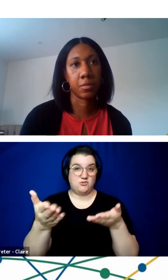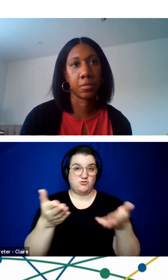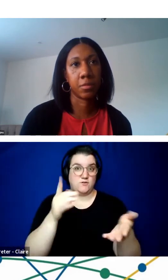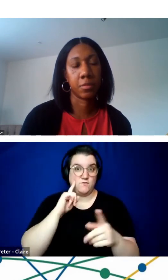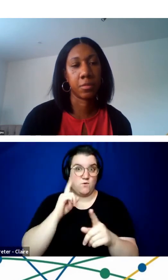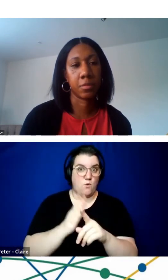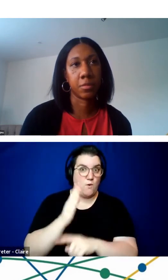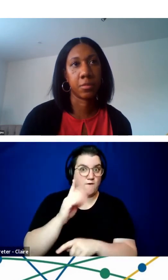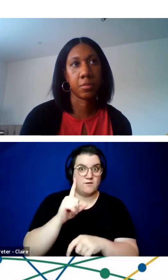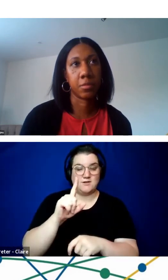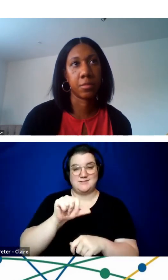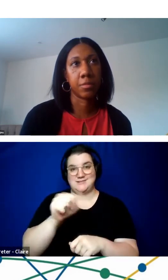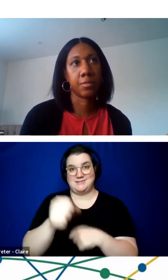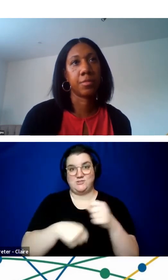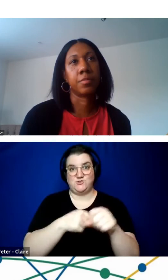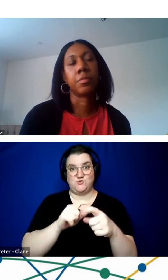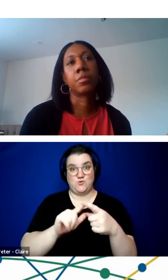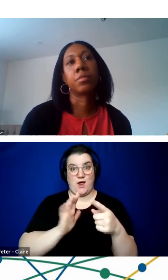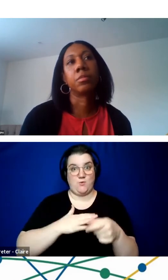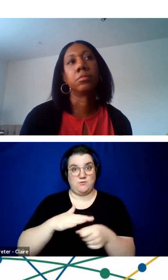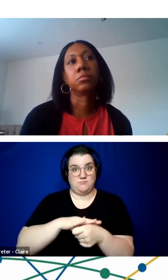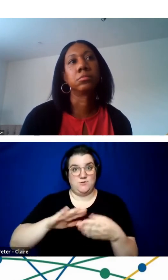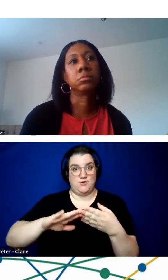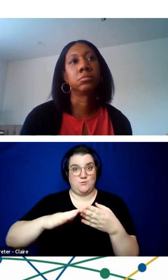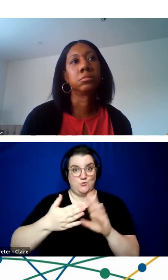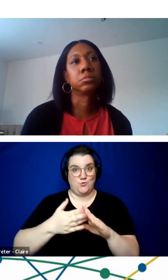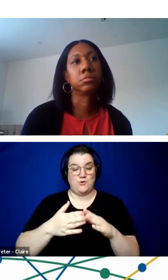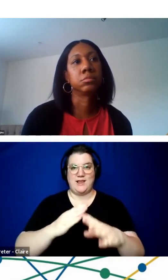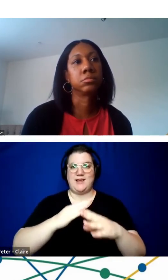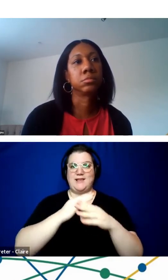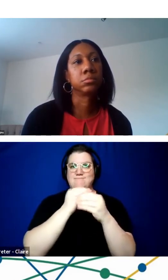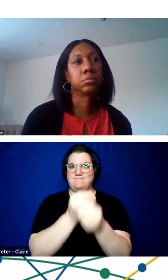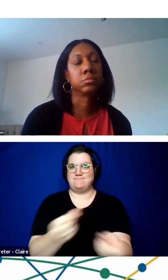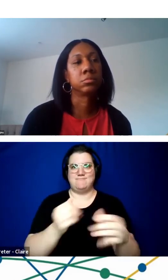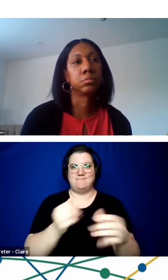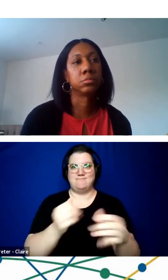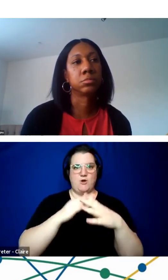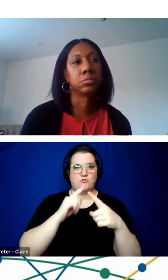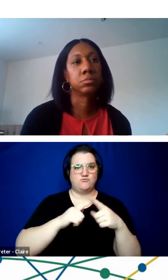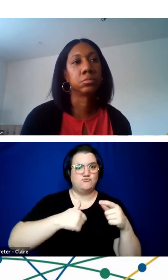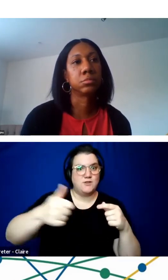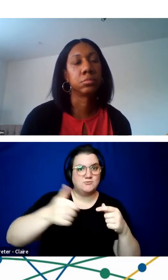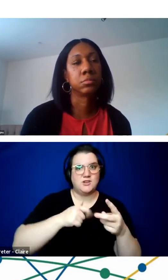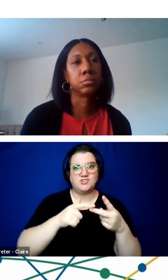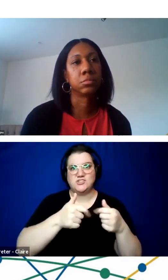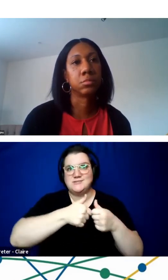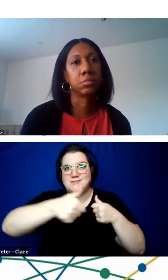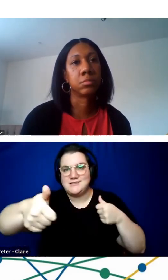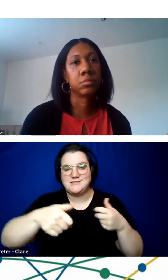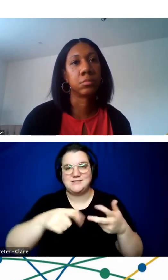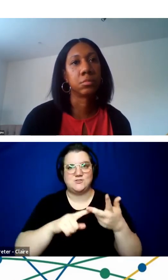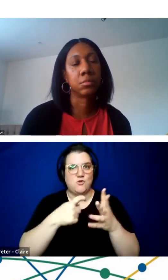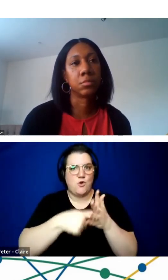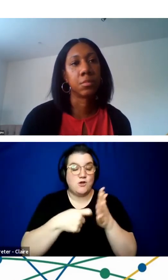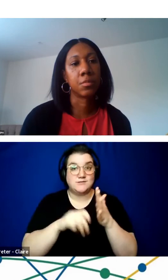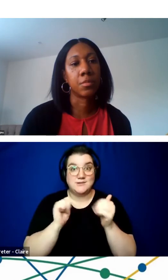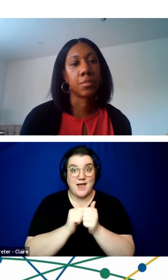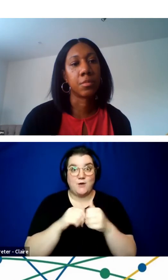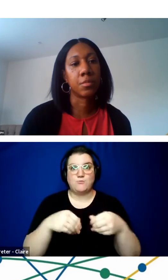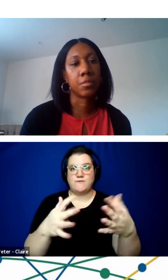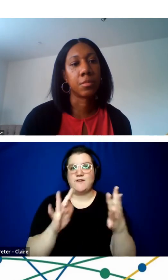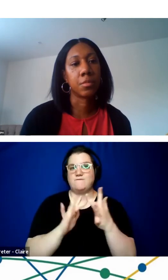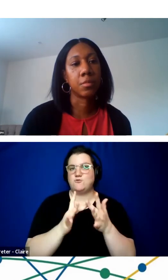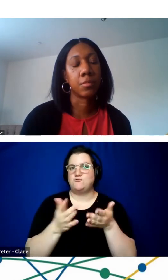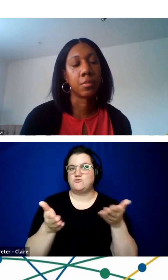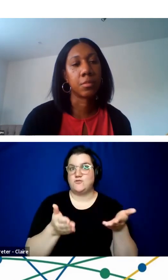local communities, eliminating barriers of transportation, distance, and cost by providing virtual services, often free